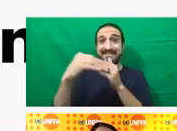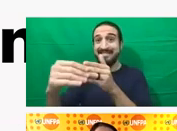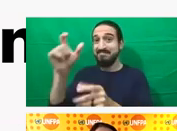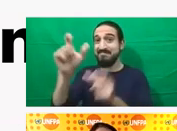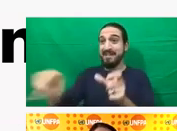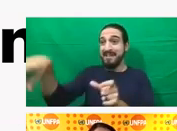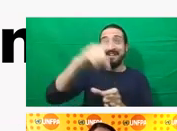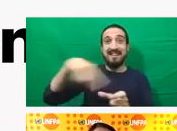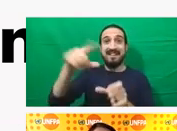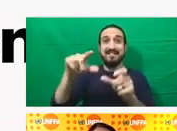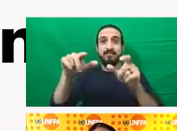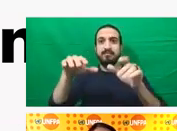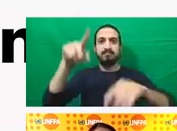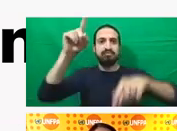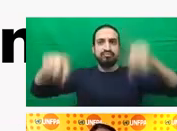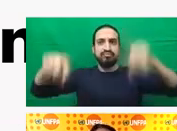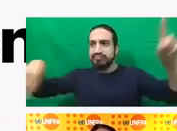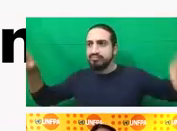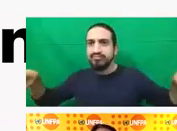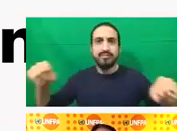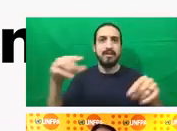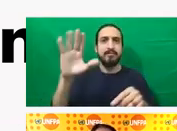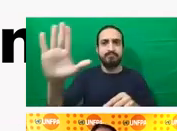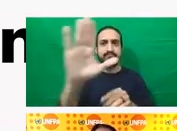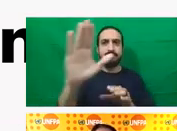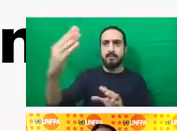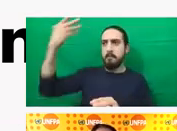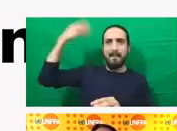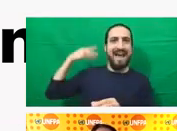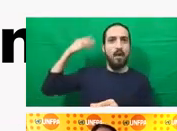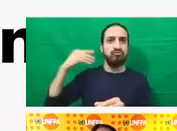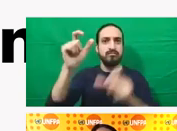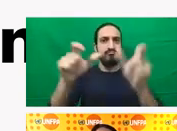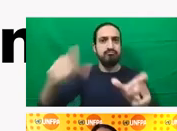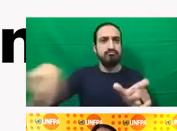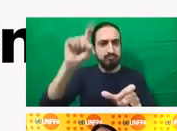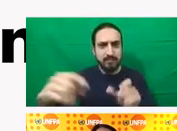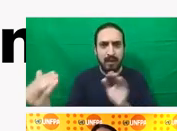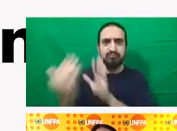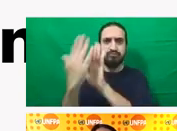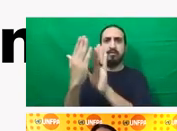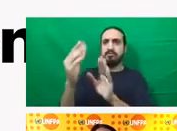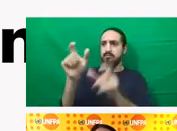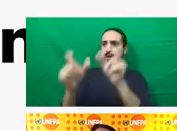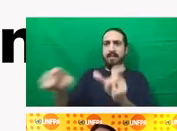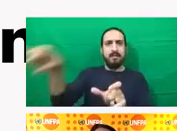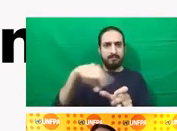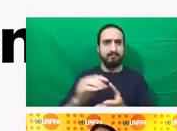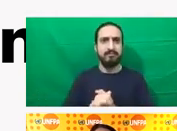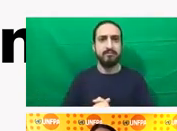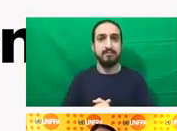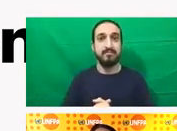ensuring that their needs are recognized and addressed. these can include dedicated consultations for women and